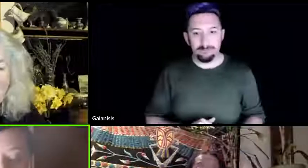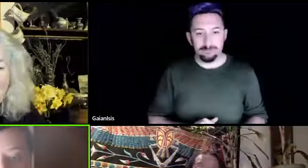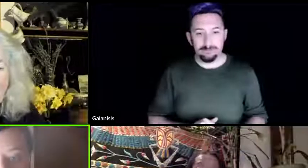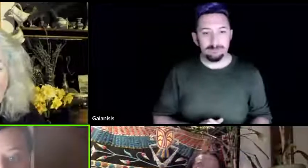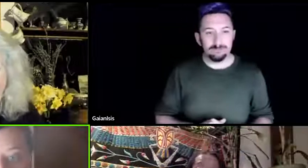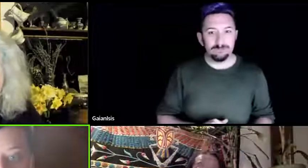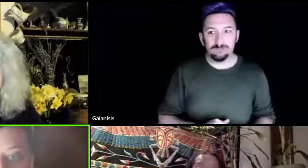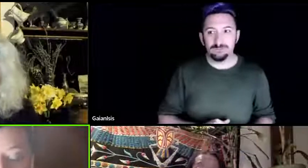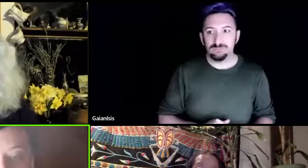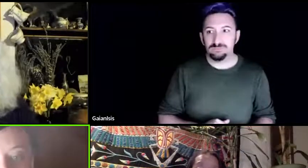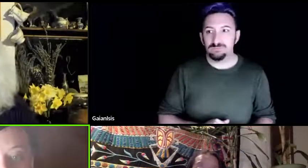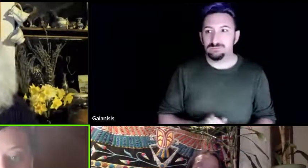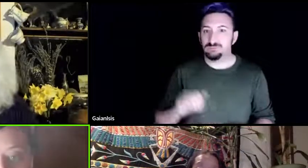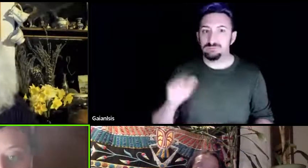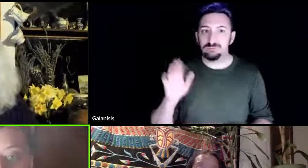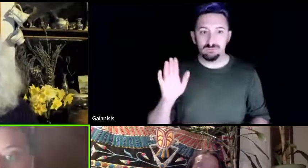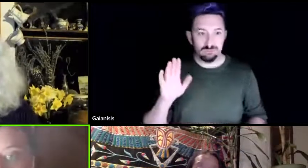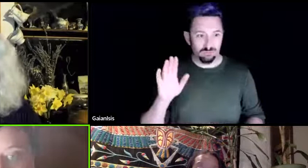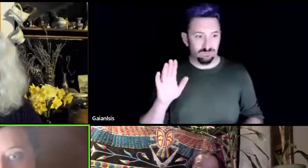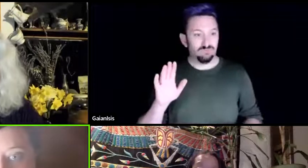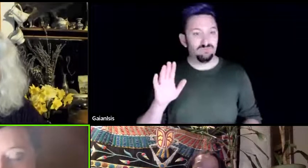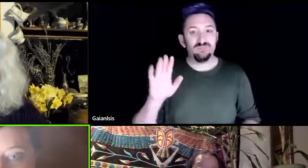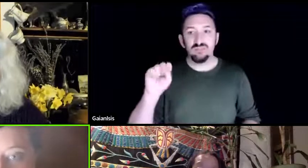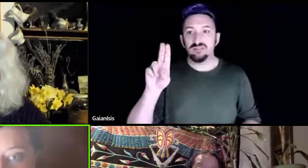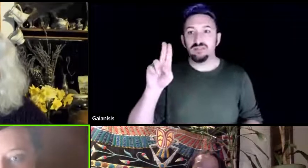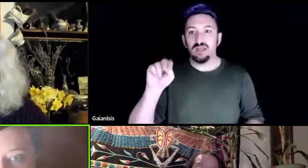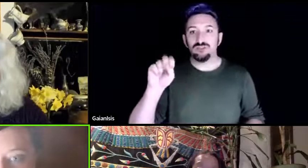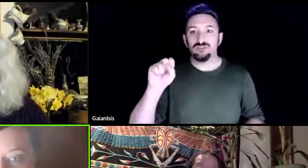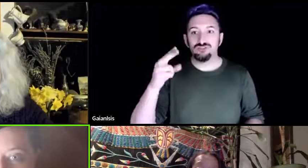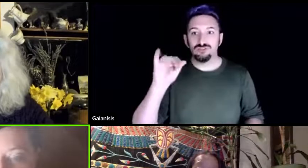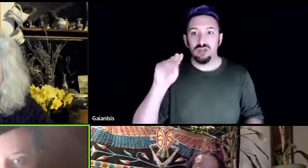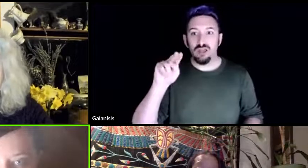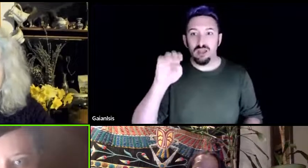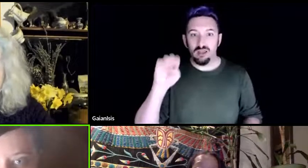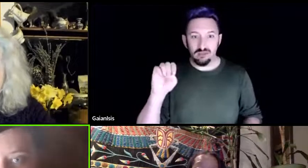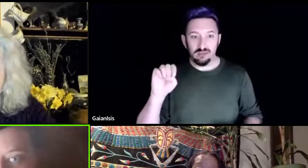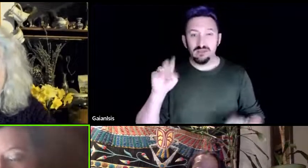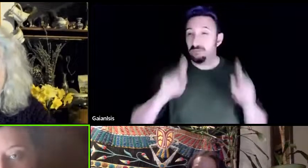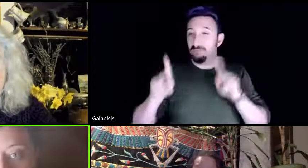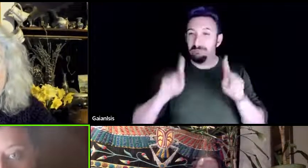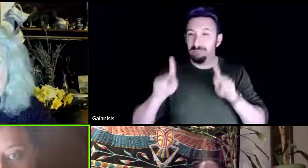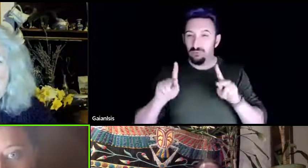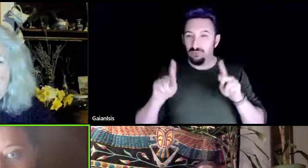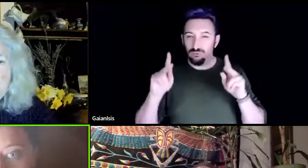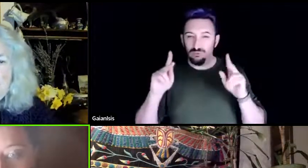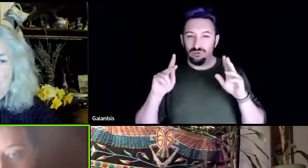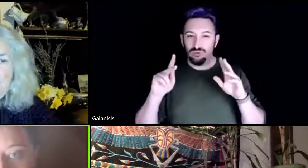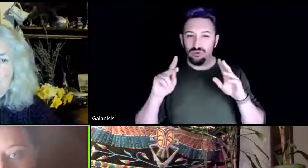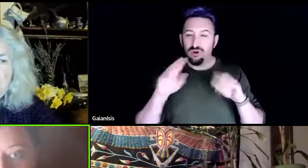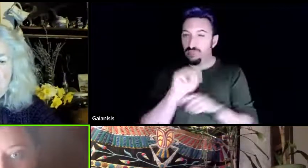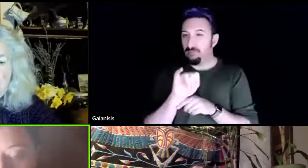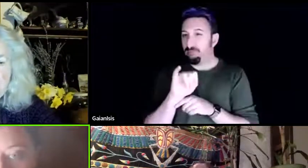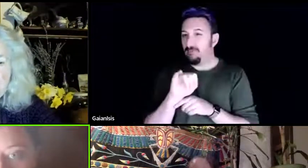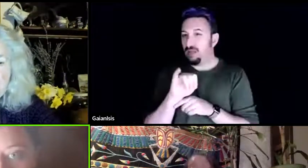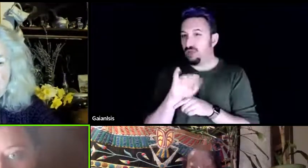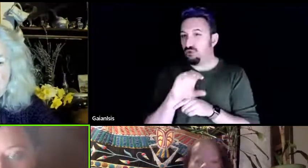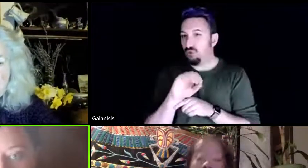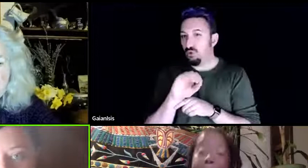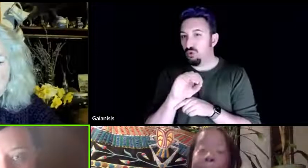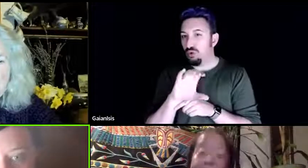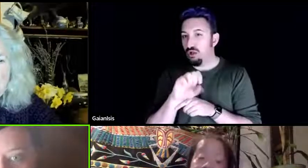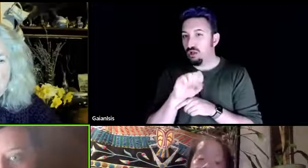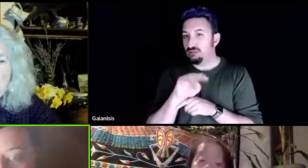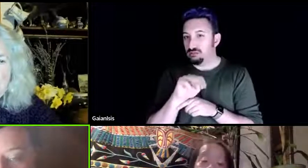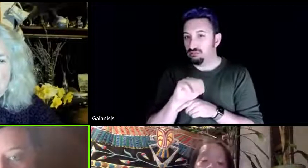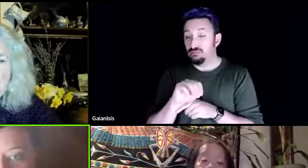um like we as people are a microcosm of our bigger organism organism that's our planet and so i feel like